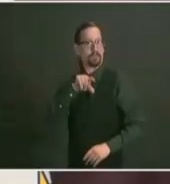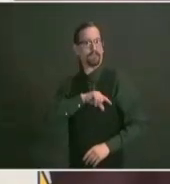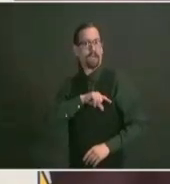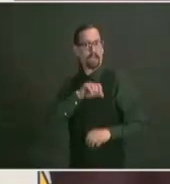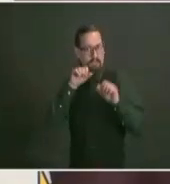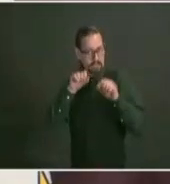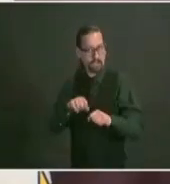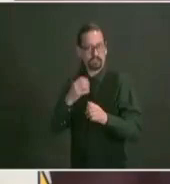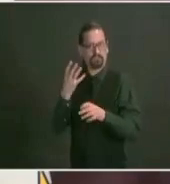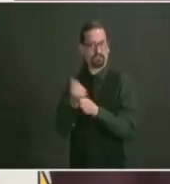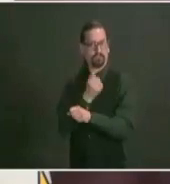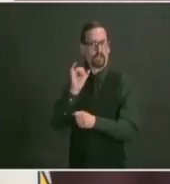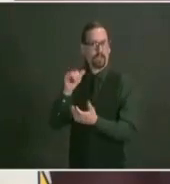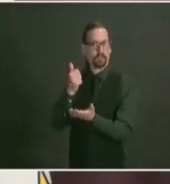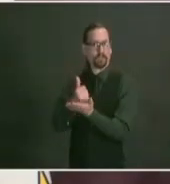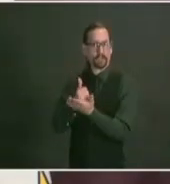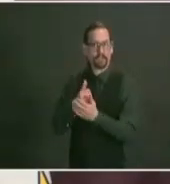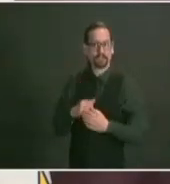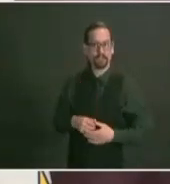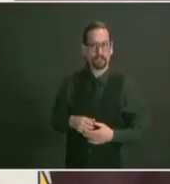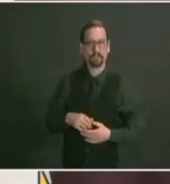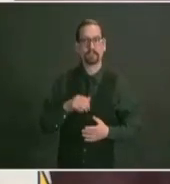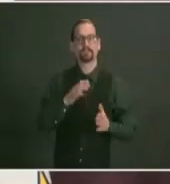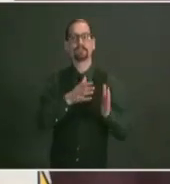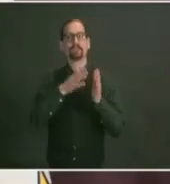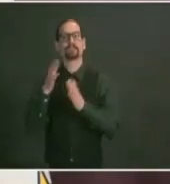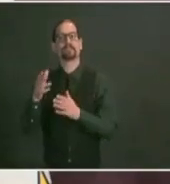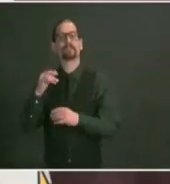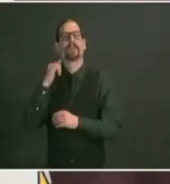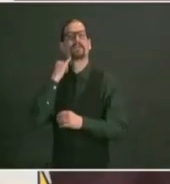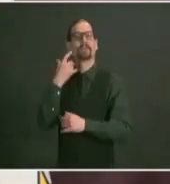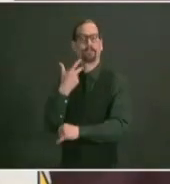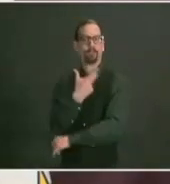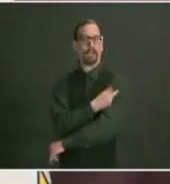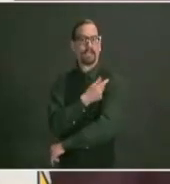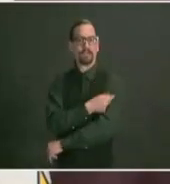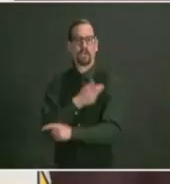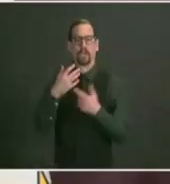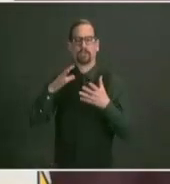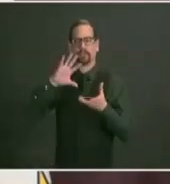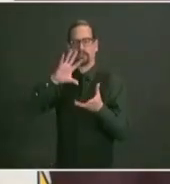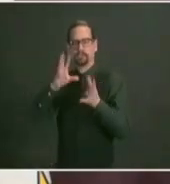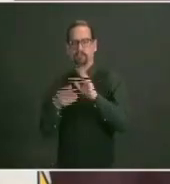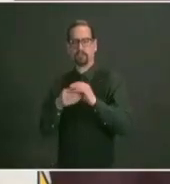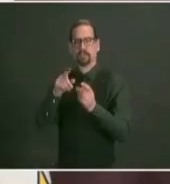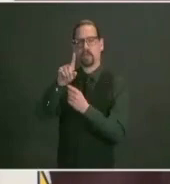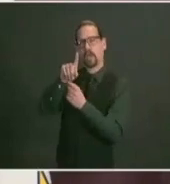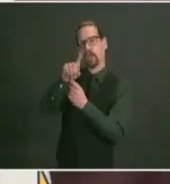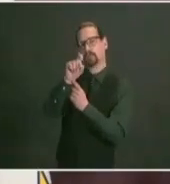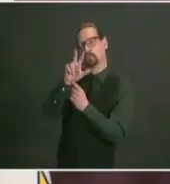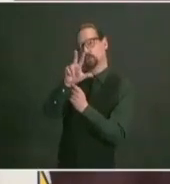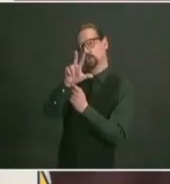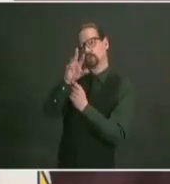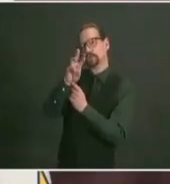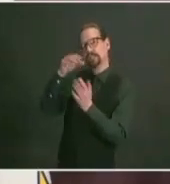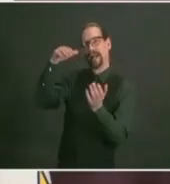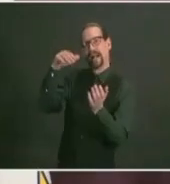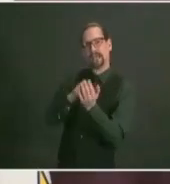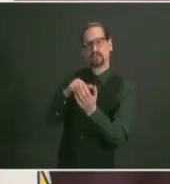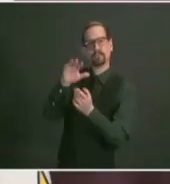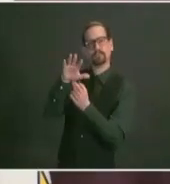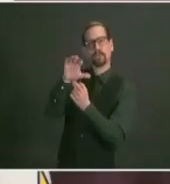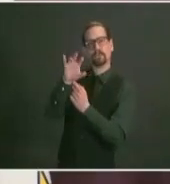people in rhode island are fully vaccinated that means that for the first time we can say that more people